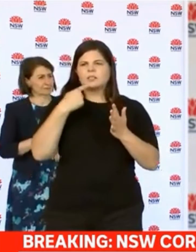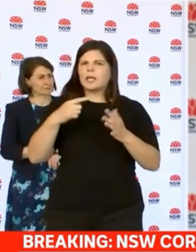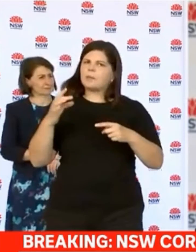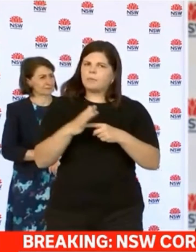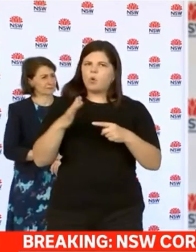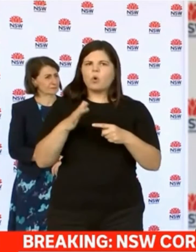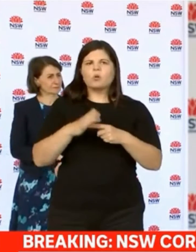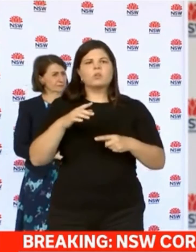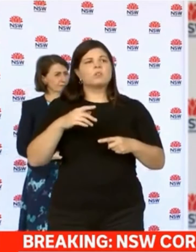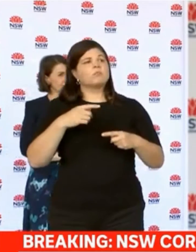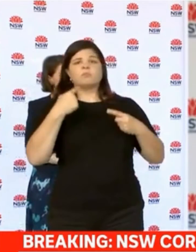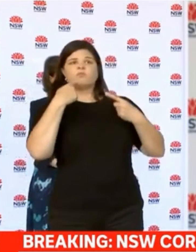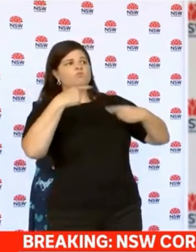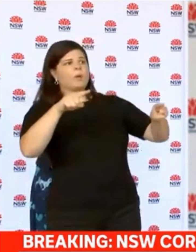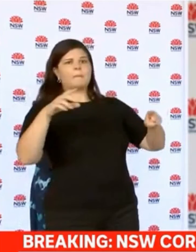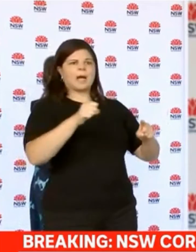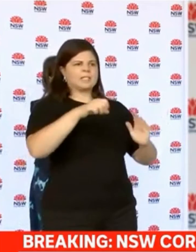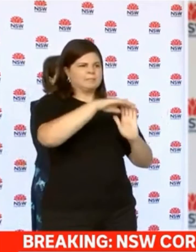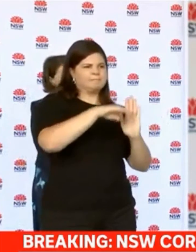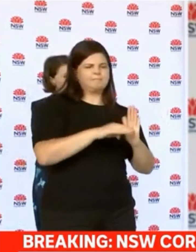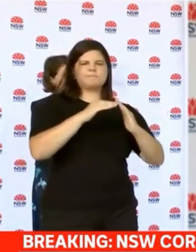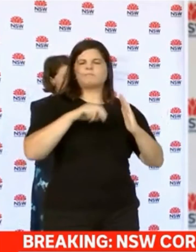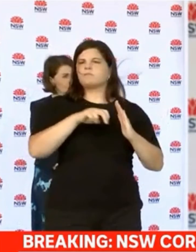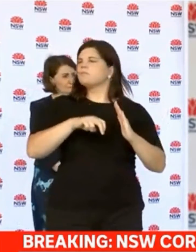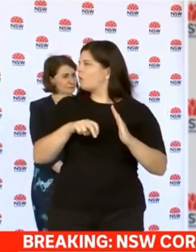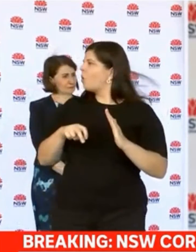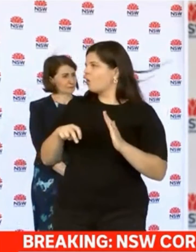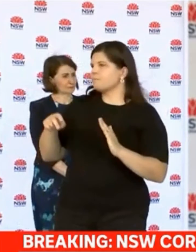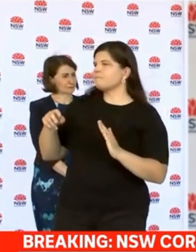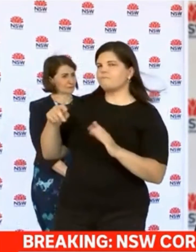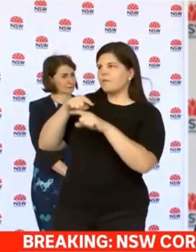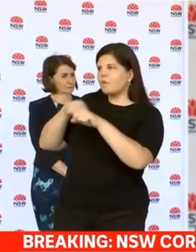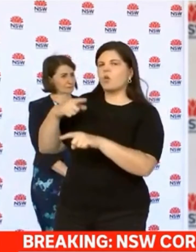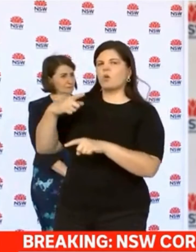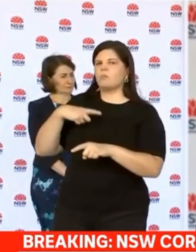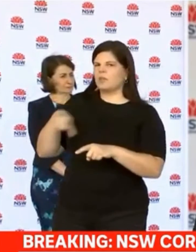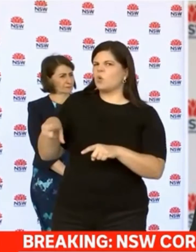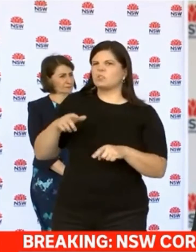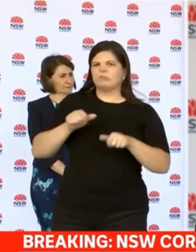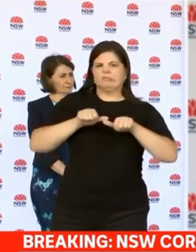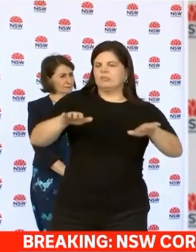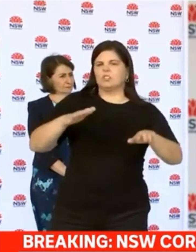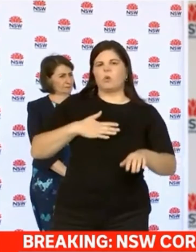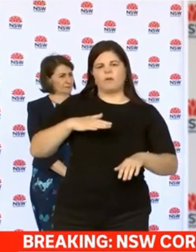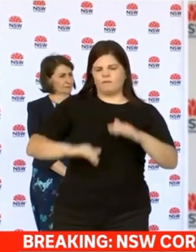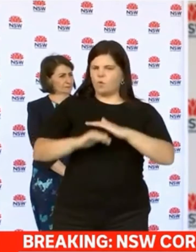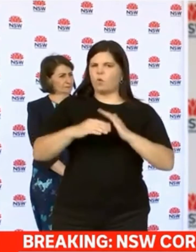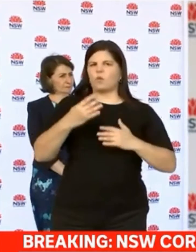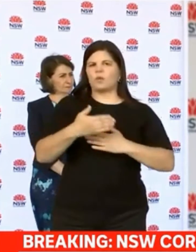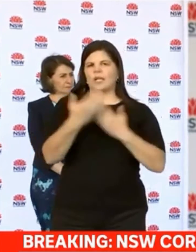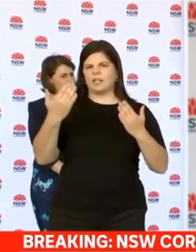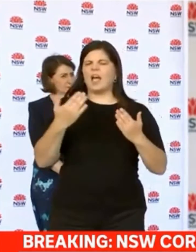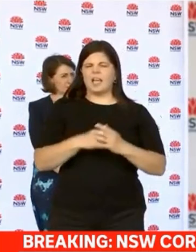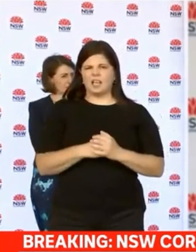isolation because sometimes you can have quite long incubation periods. People need to stay in isolation for the full 14 days as directed